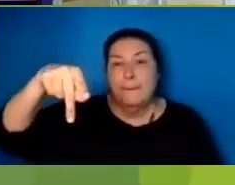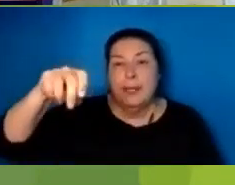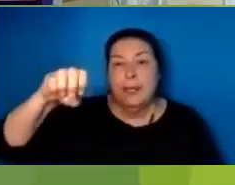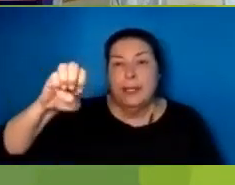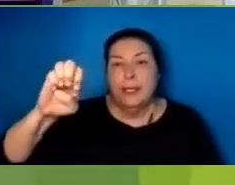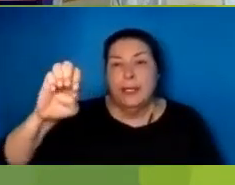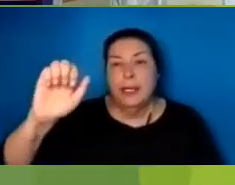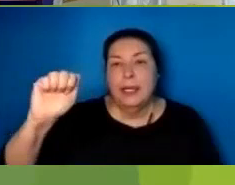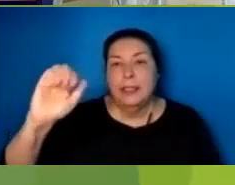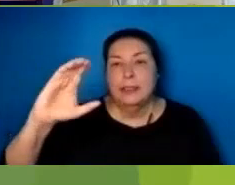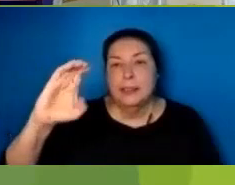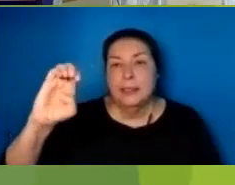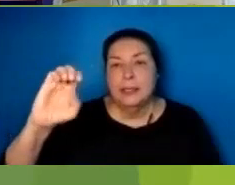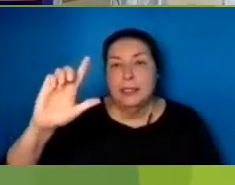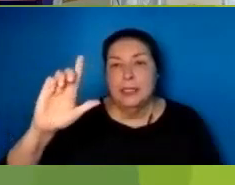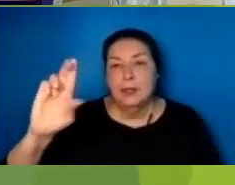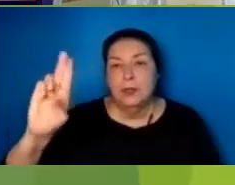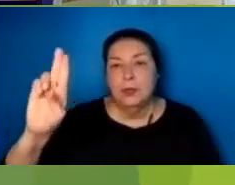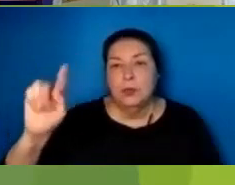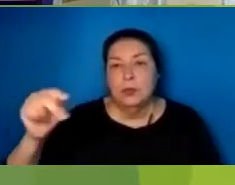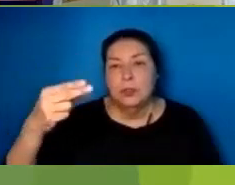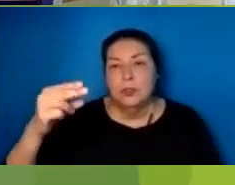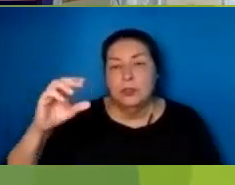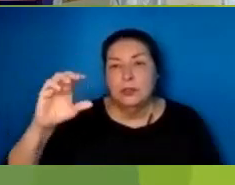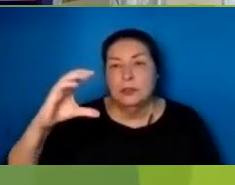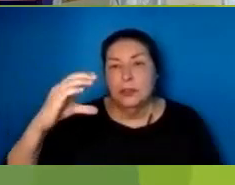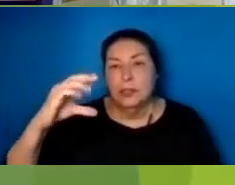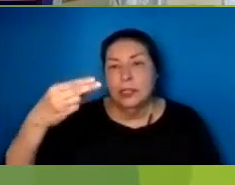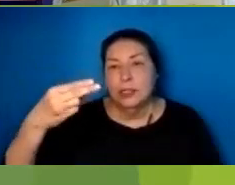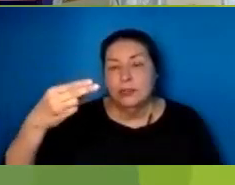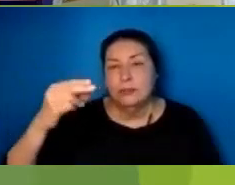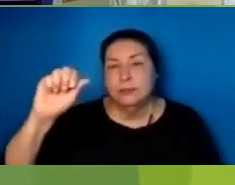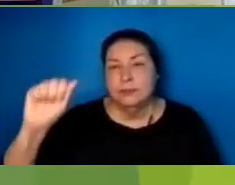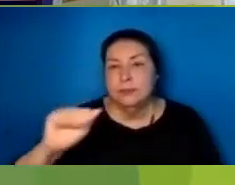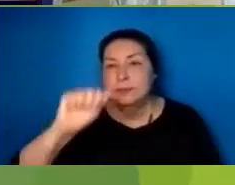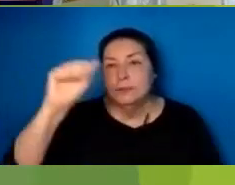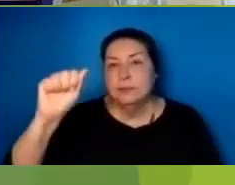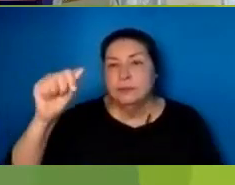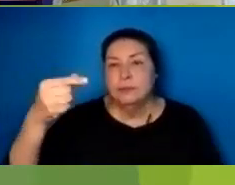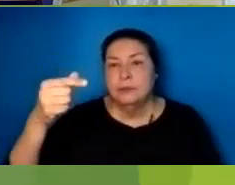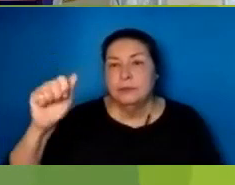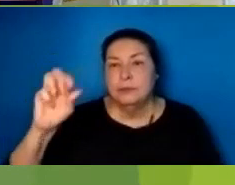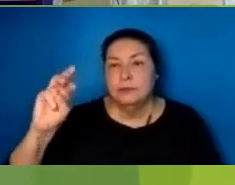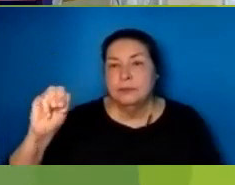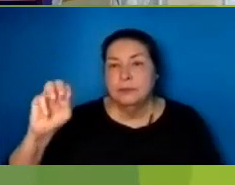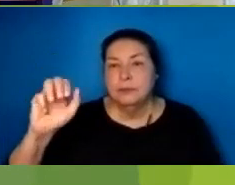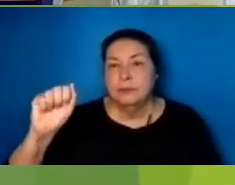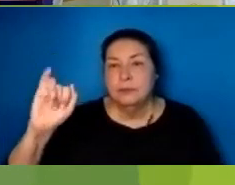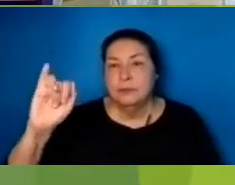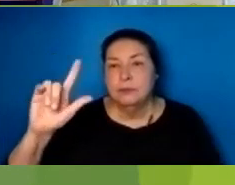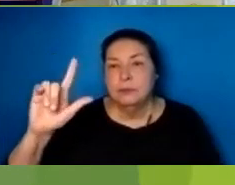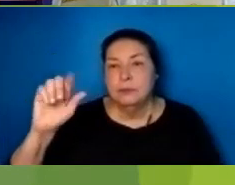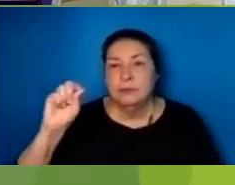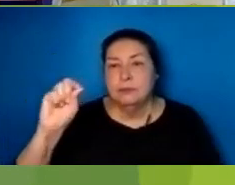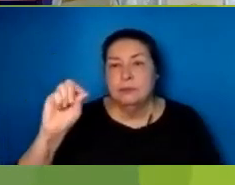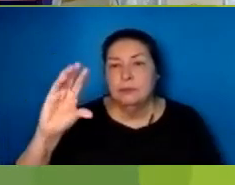-c-e-l-u-t-h-c-h at gmail.com or send us